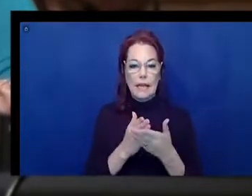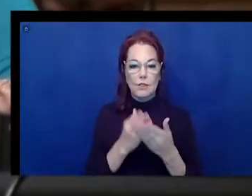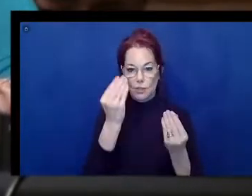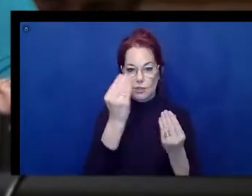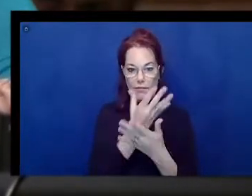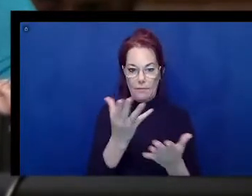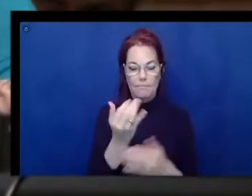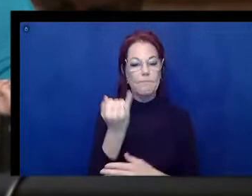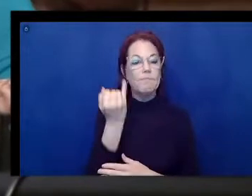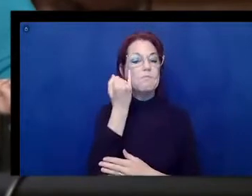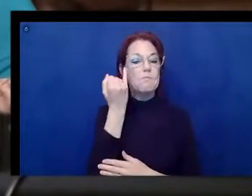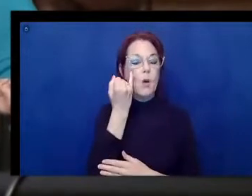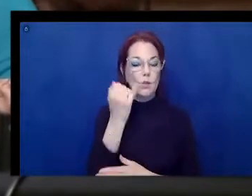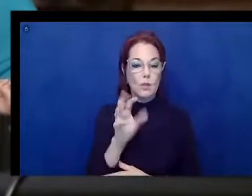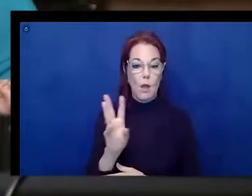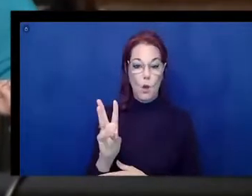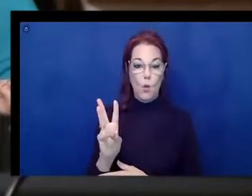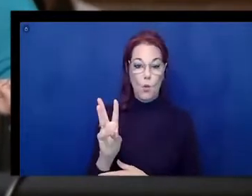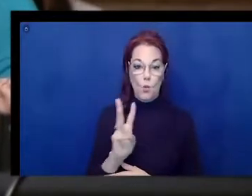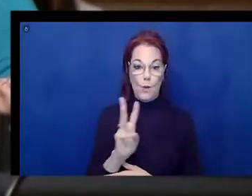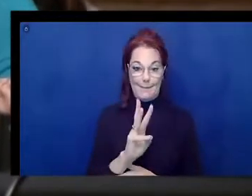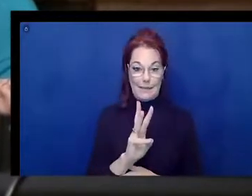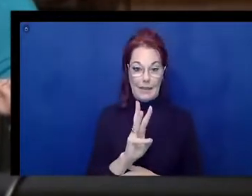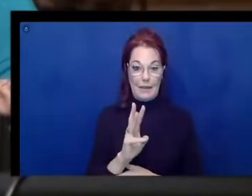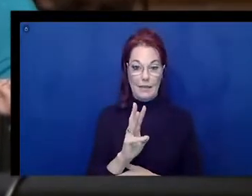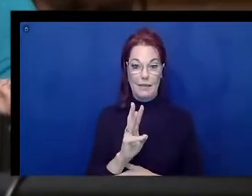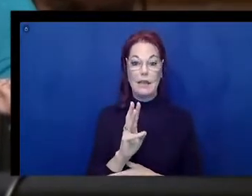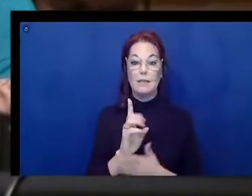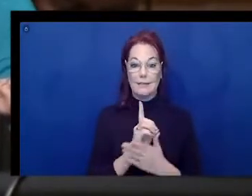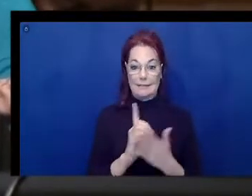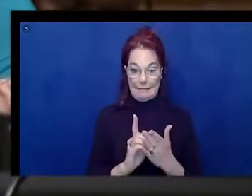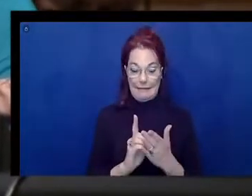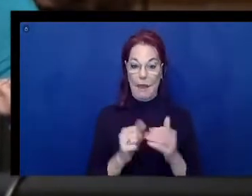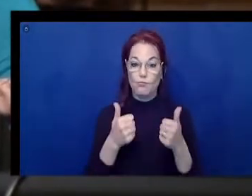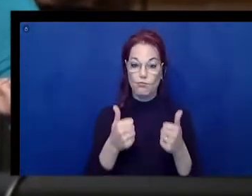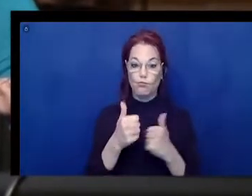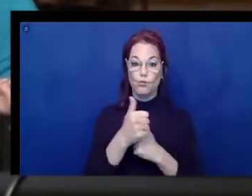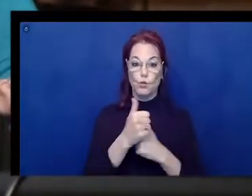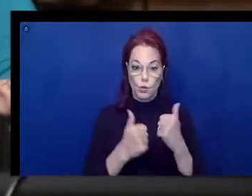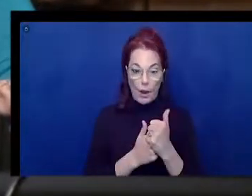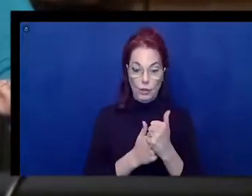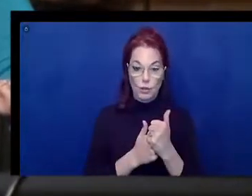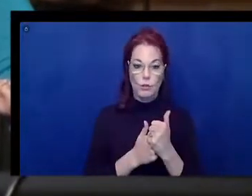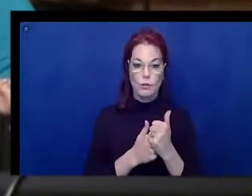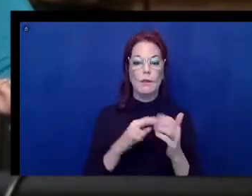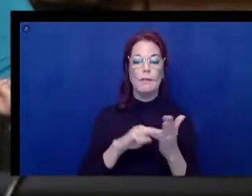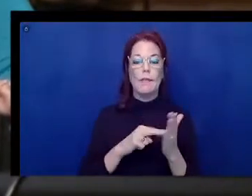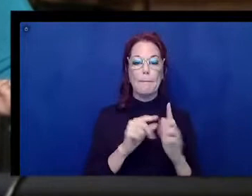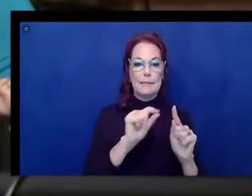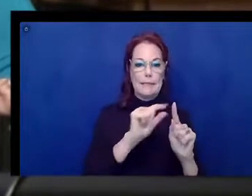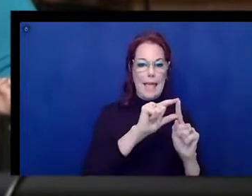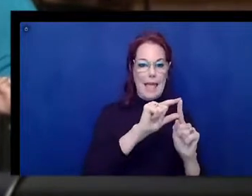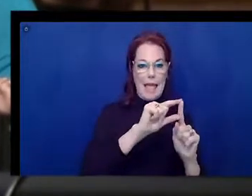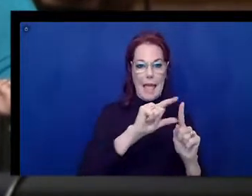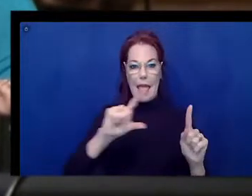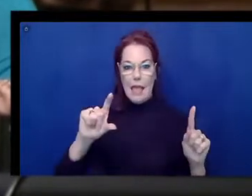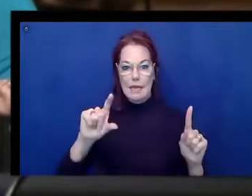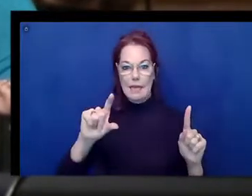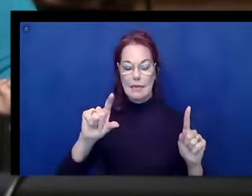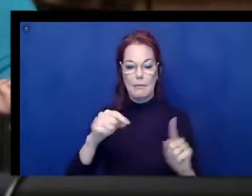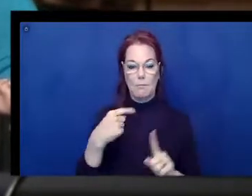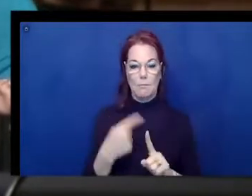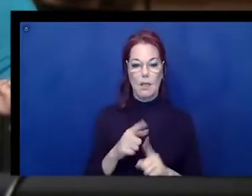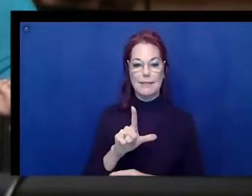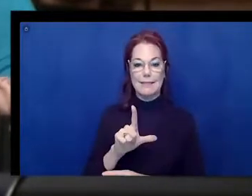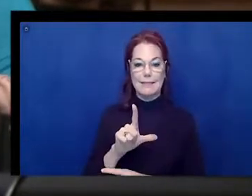a website is designed with good structure, with headings, and with well-labeled links, when I